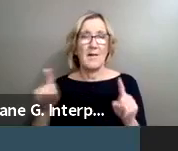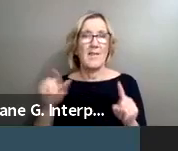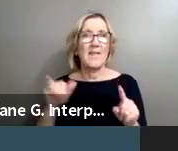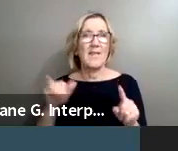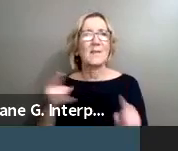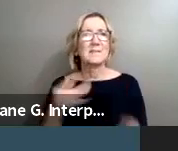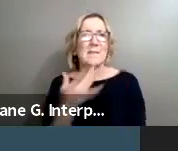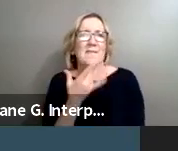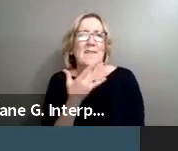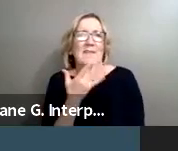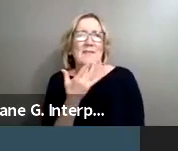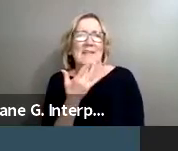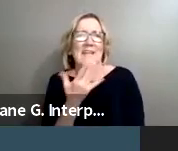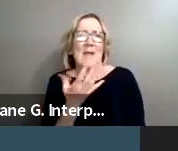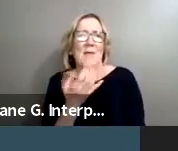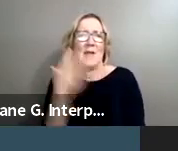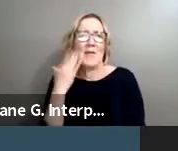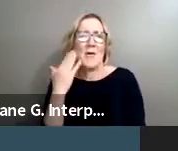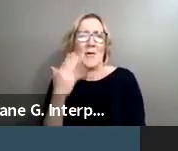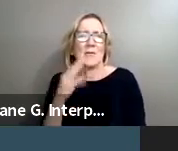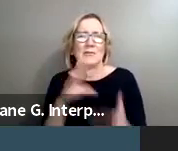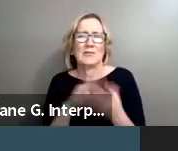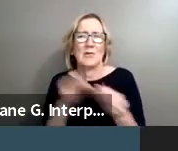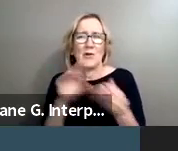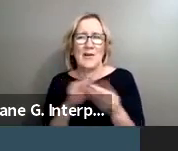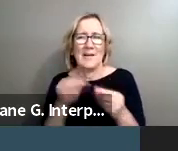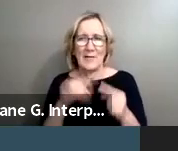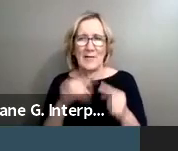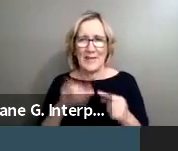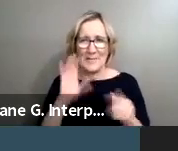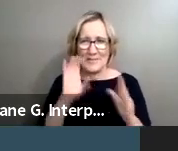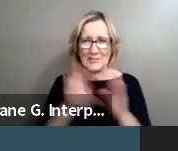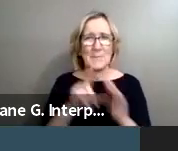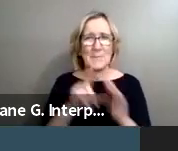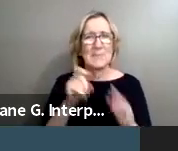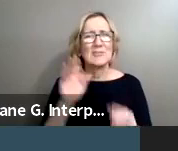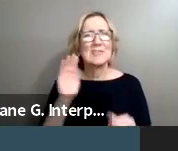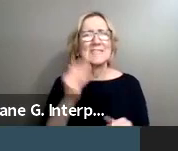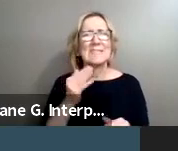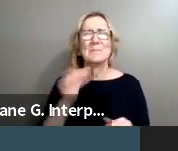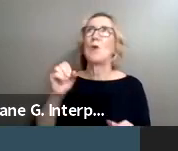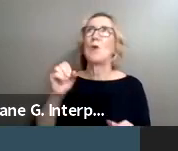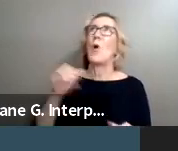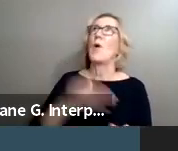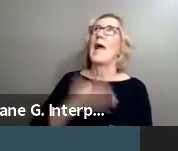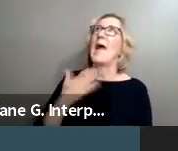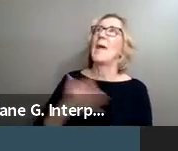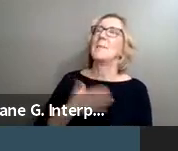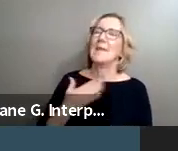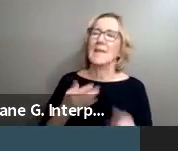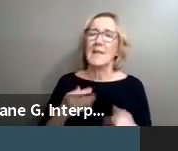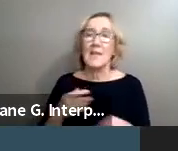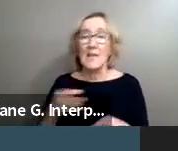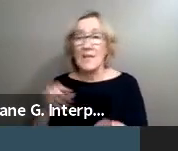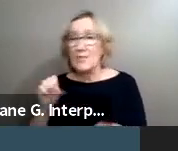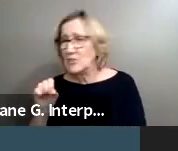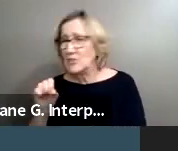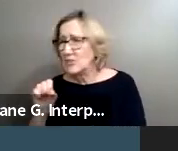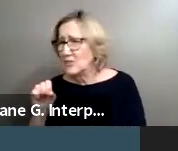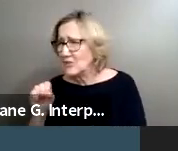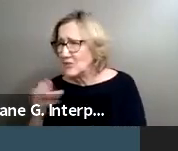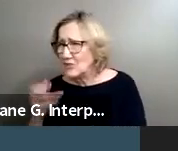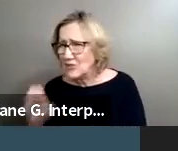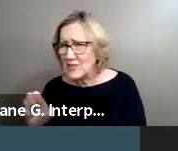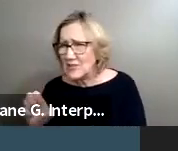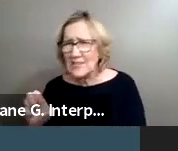was my favorite. And I just, I want to know what the story behind this picture was. Because she seemed so happy. She was so excited. So,